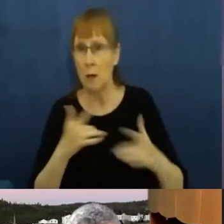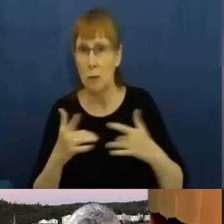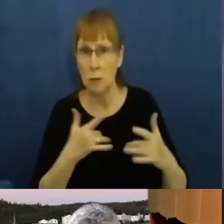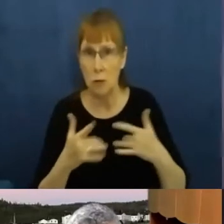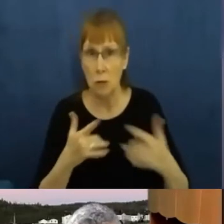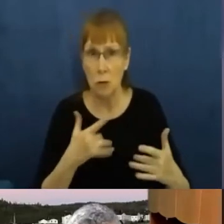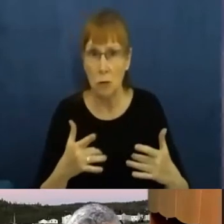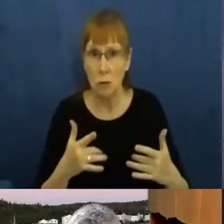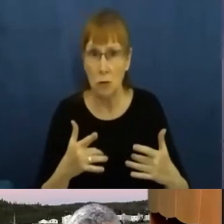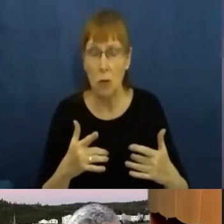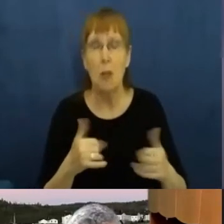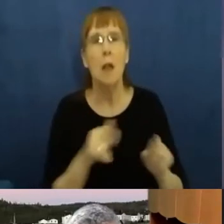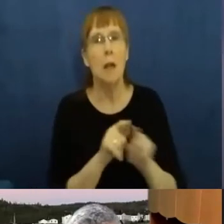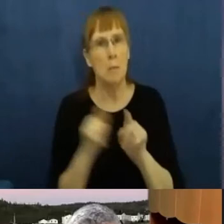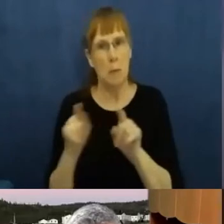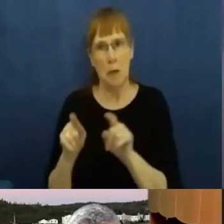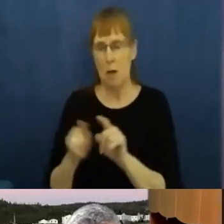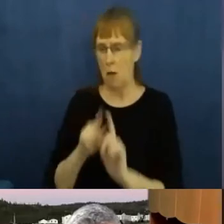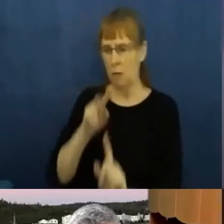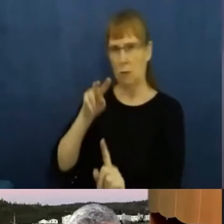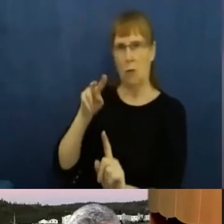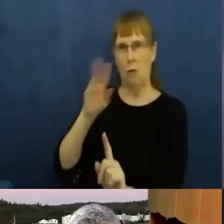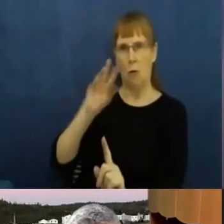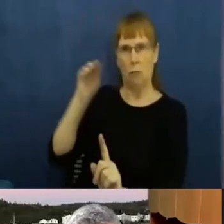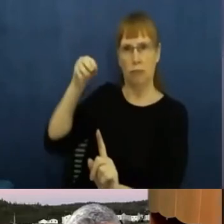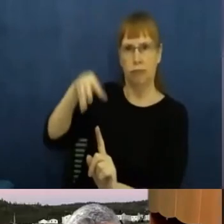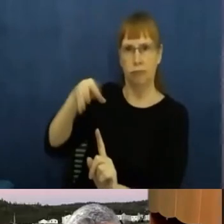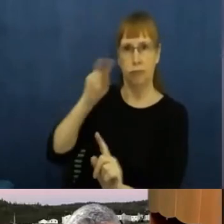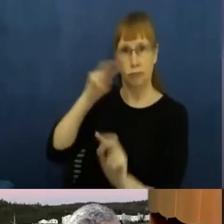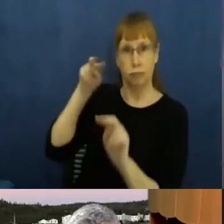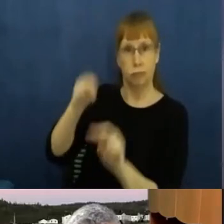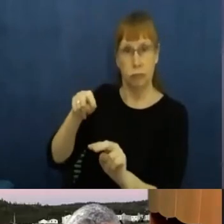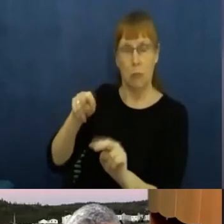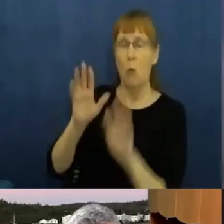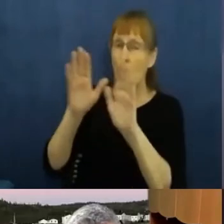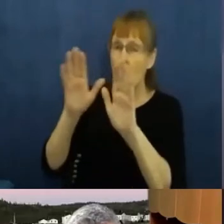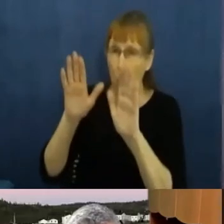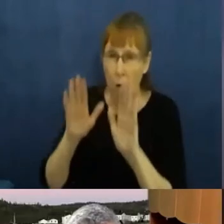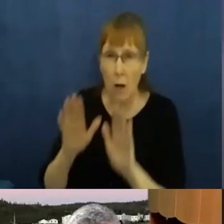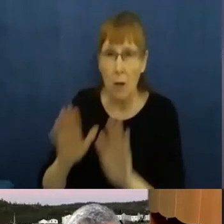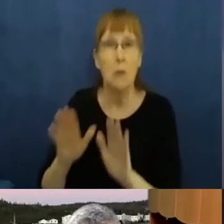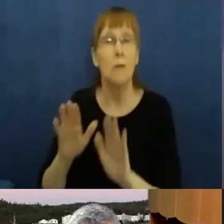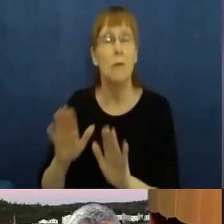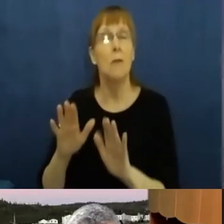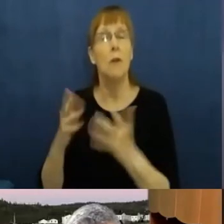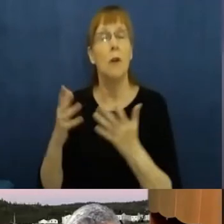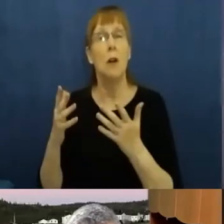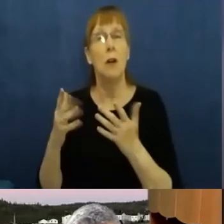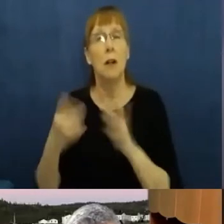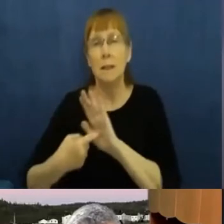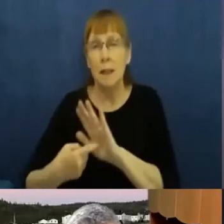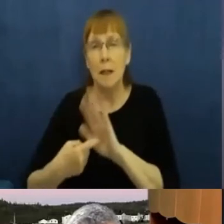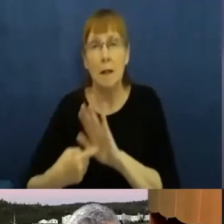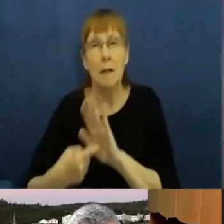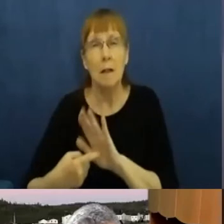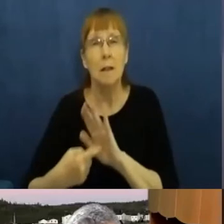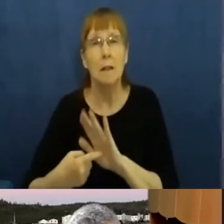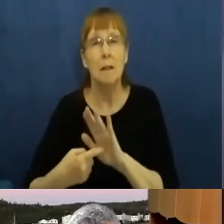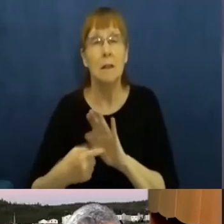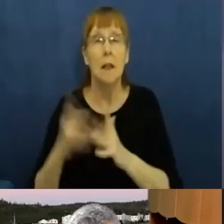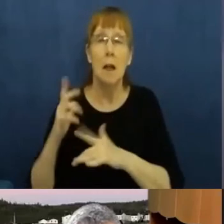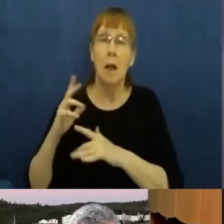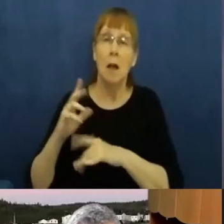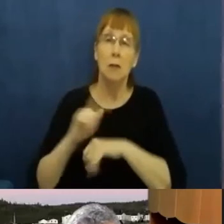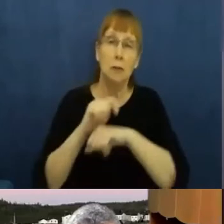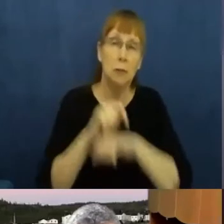wonderful examples of how the traditional way of knowing can be so important for